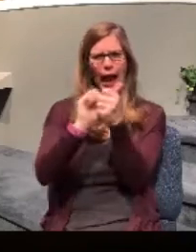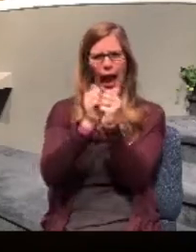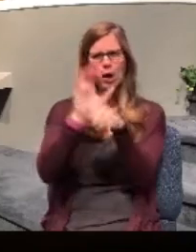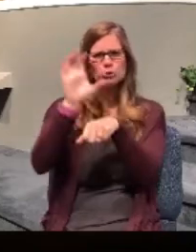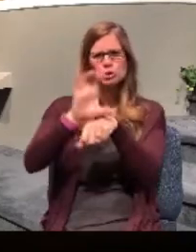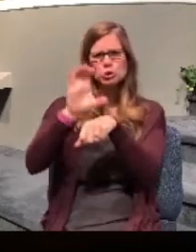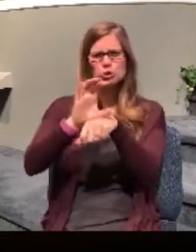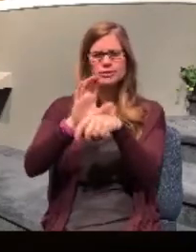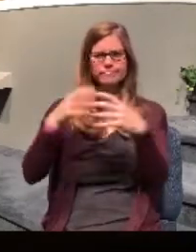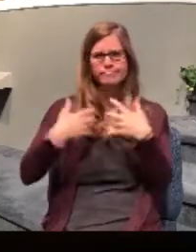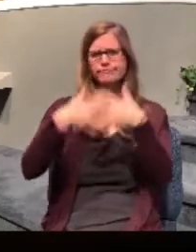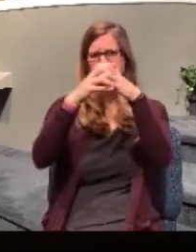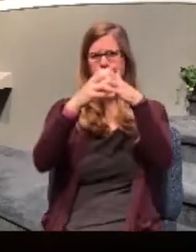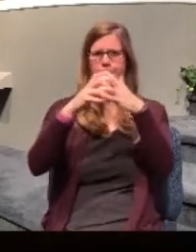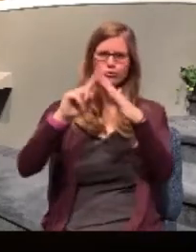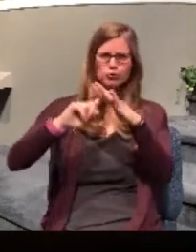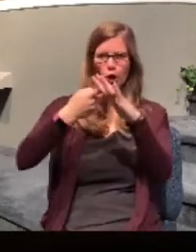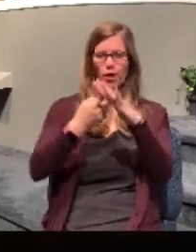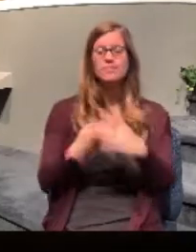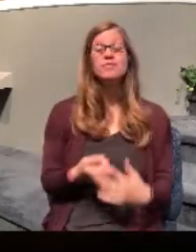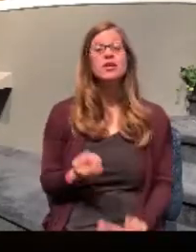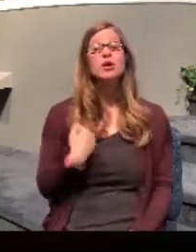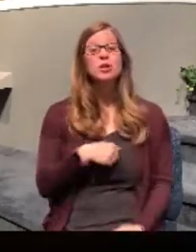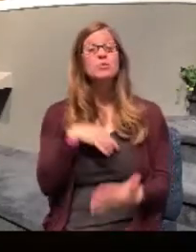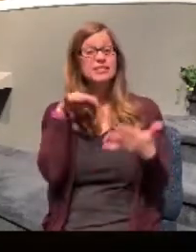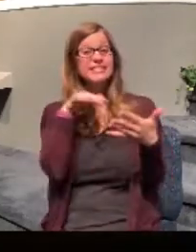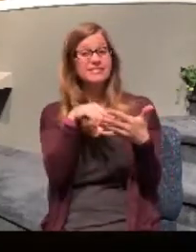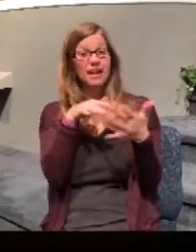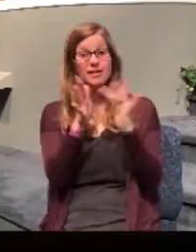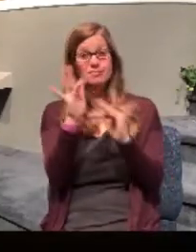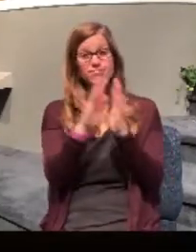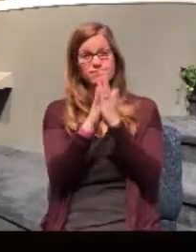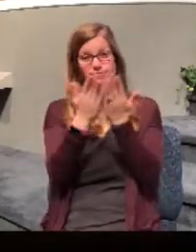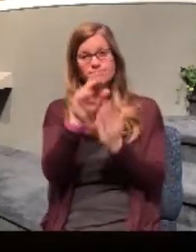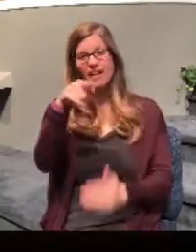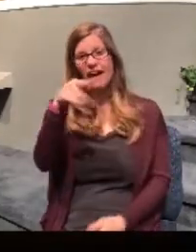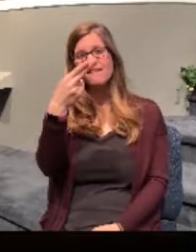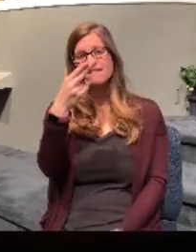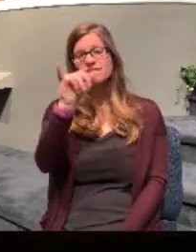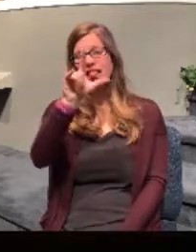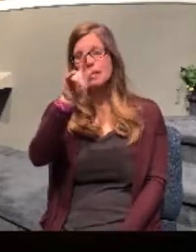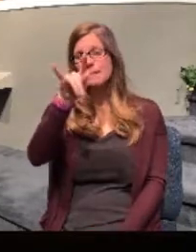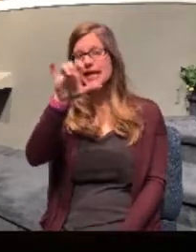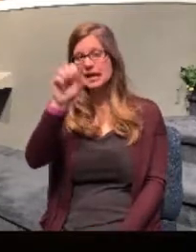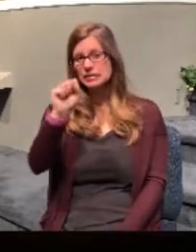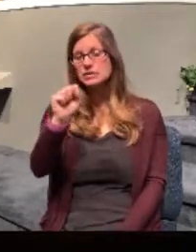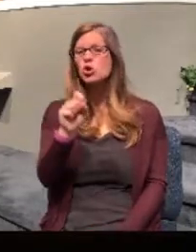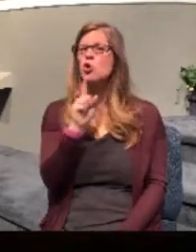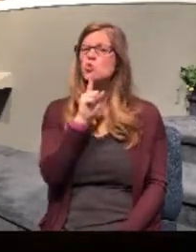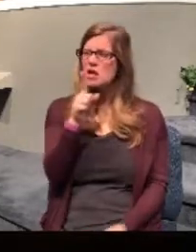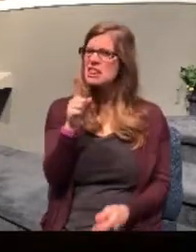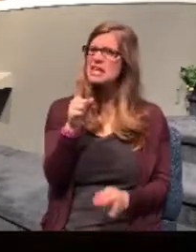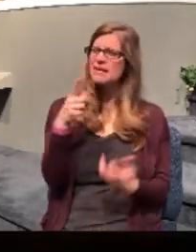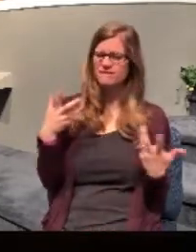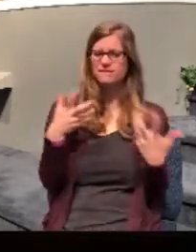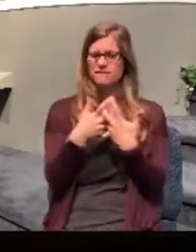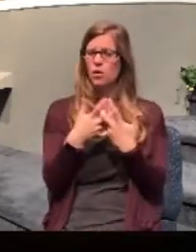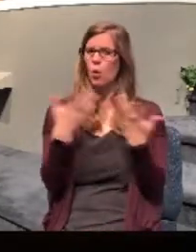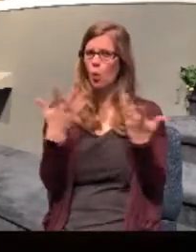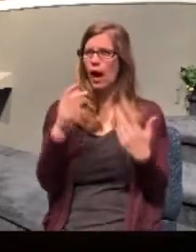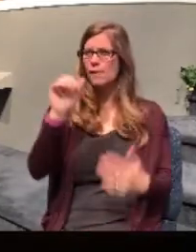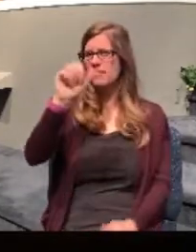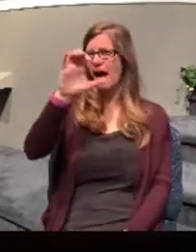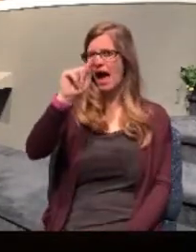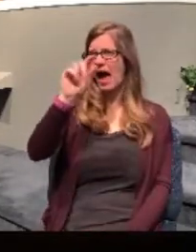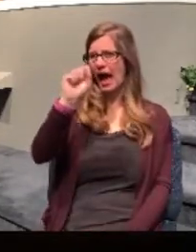Since we're studying the book of Philippians, I thought it would be appropriate today for us to go to Acts chapter 16 and